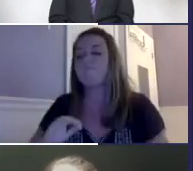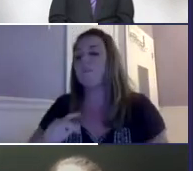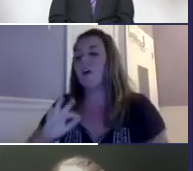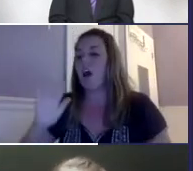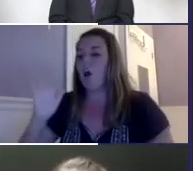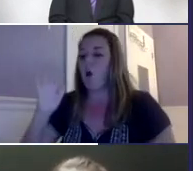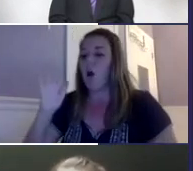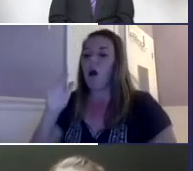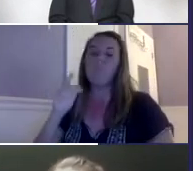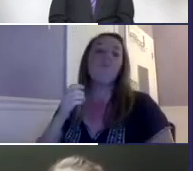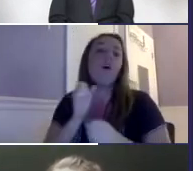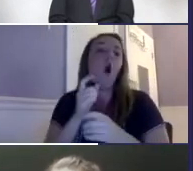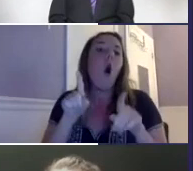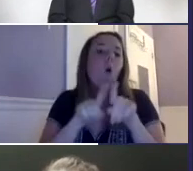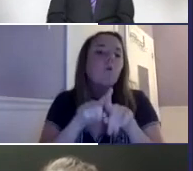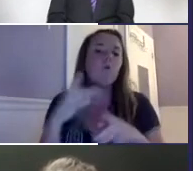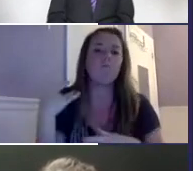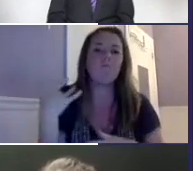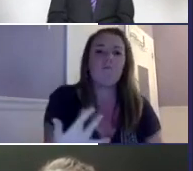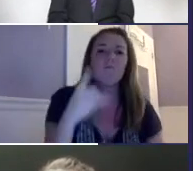So everybody really has different needs.